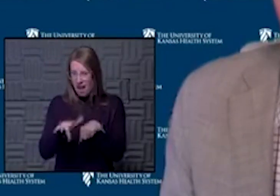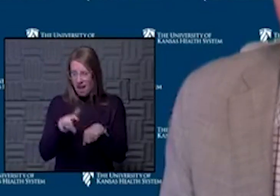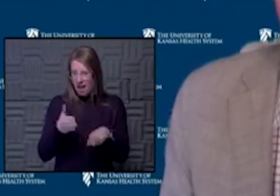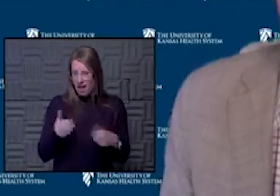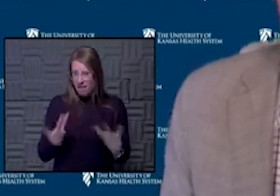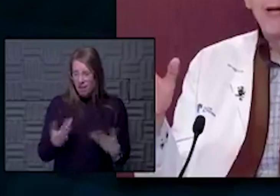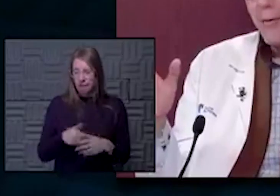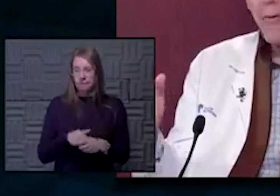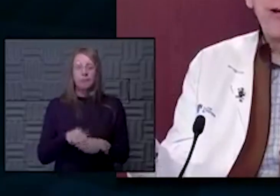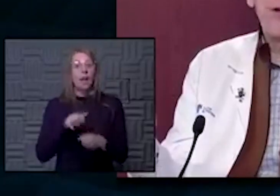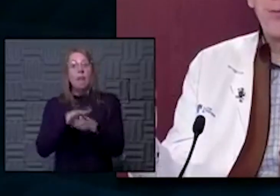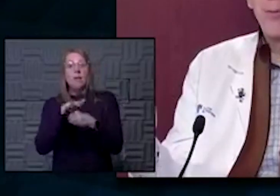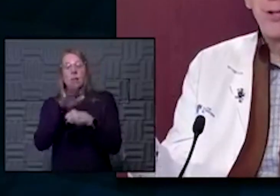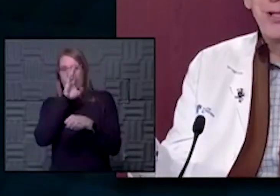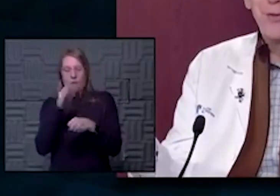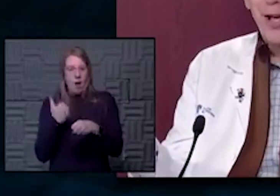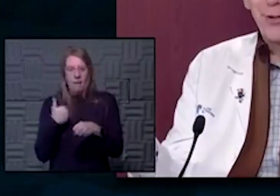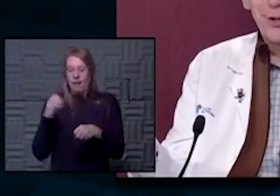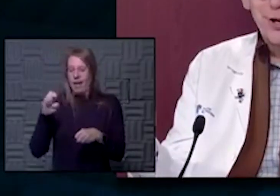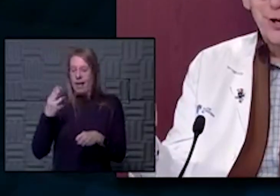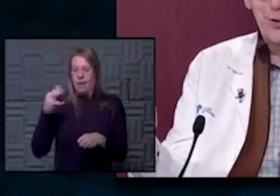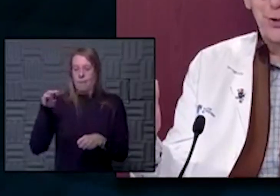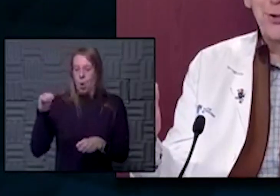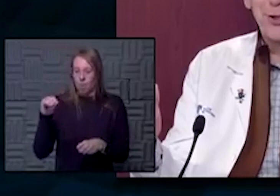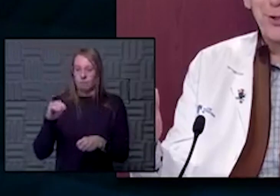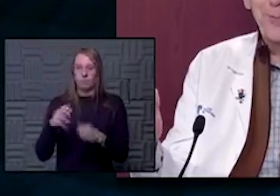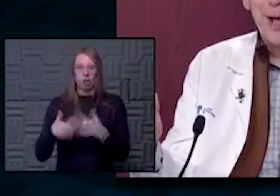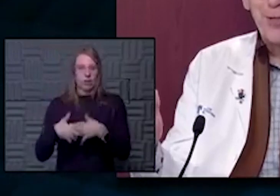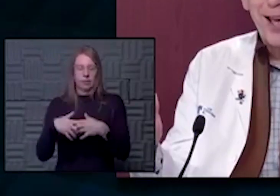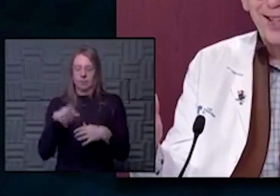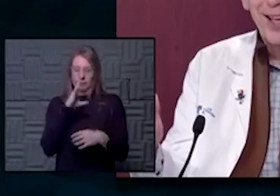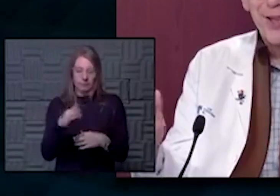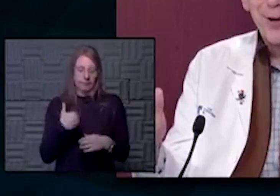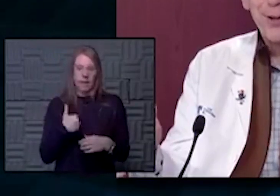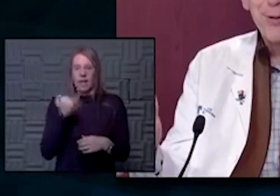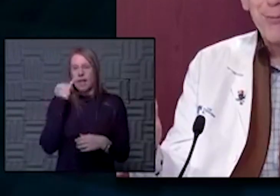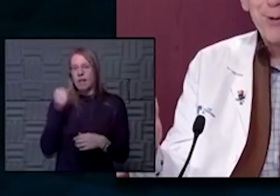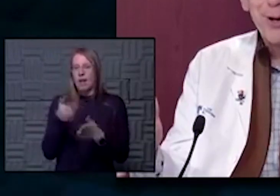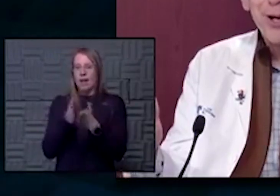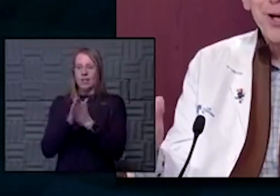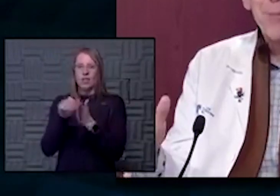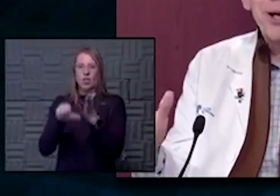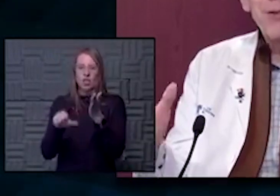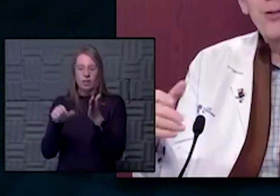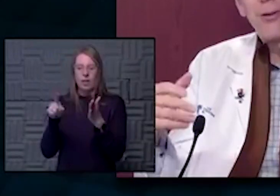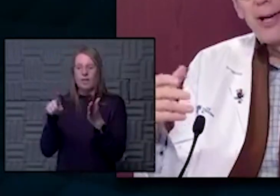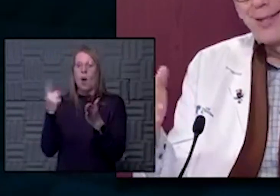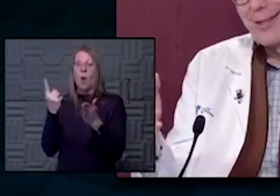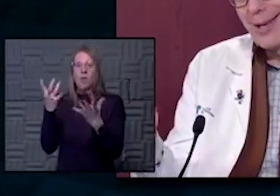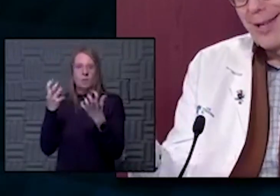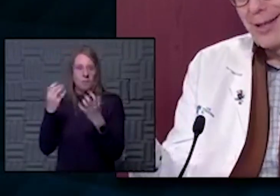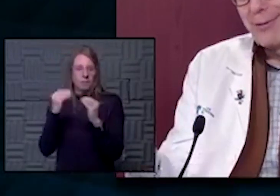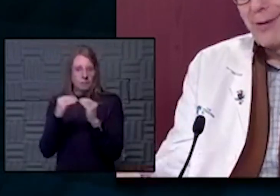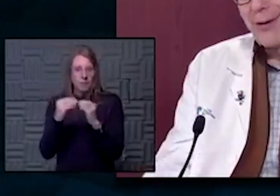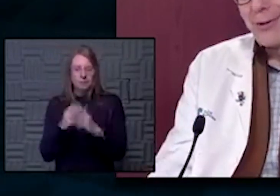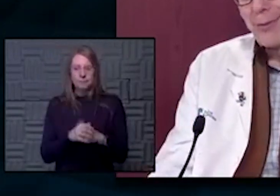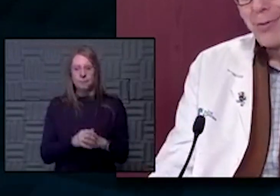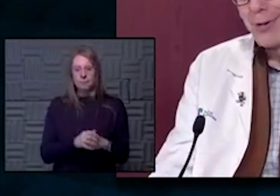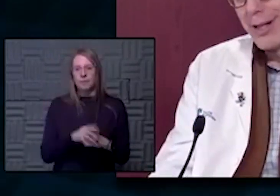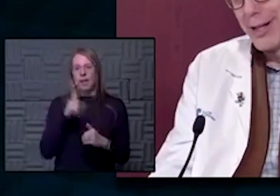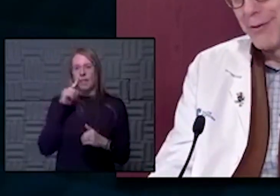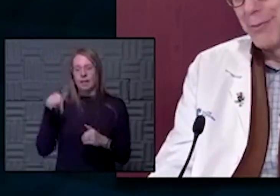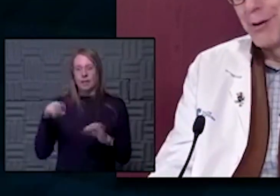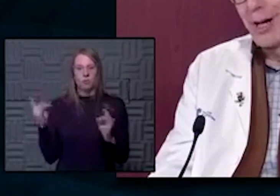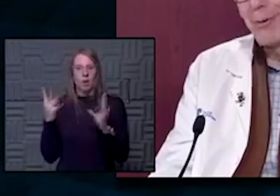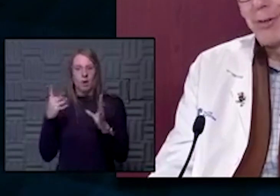I'll answer that. No, we don't ever have enough ECMO machines. If you ask our surgeons about that, they always want more. But in this crisis, I think we've actually